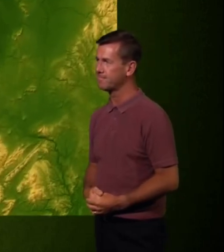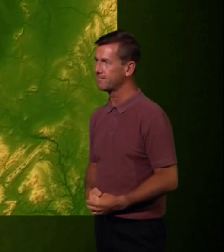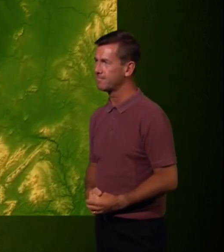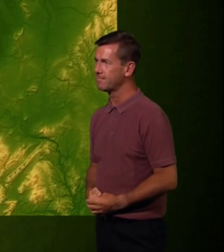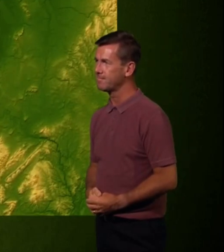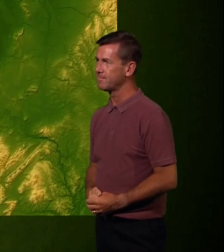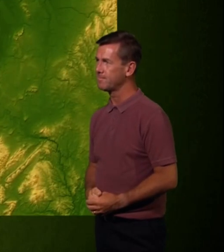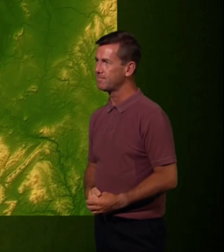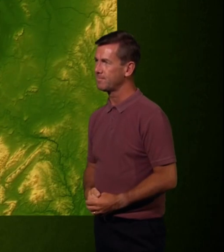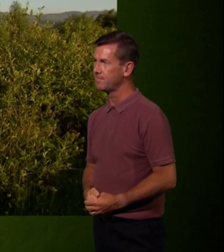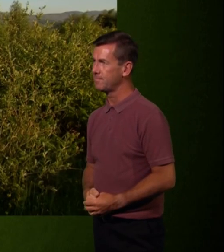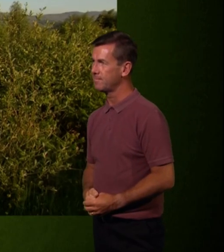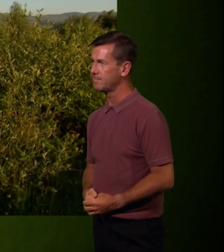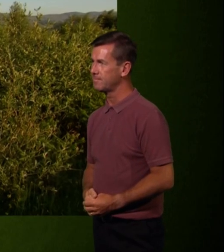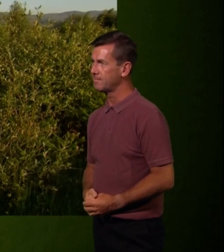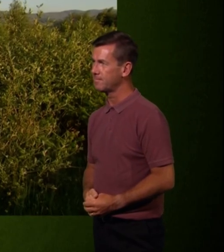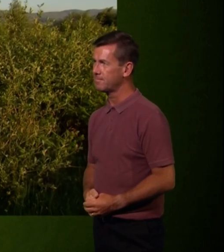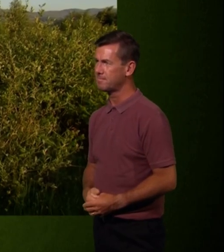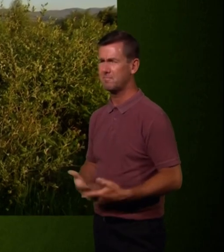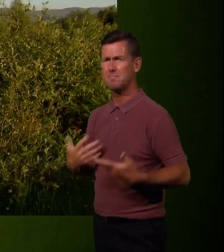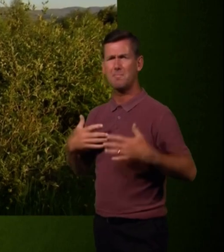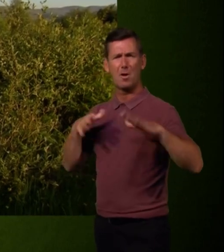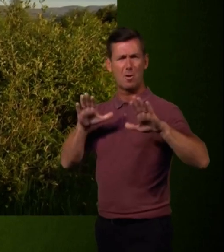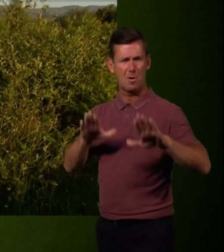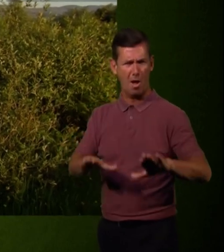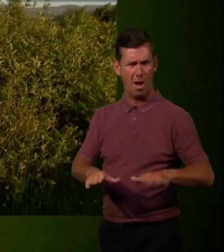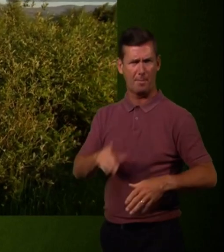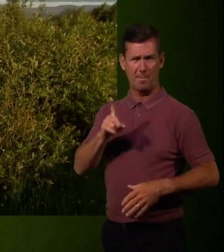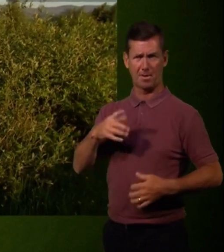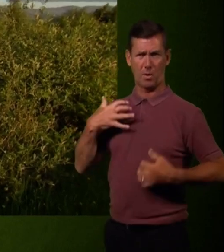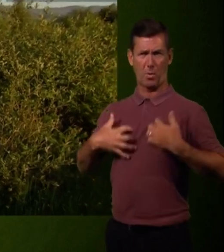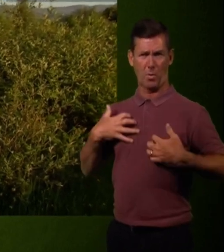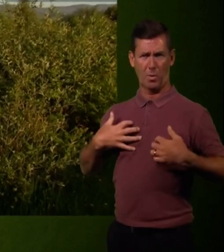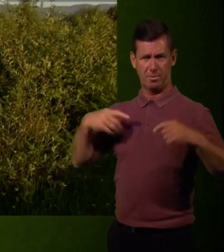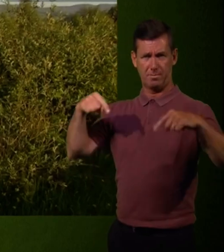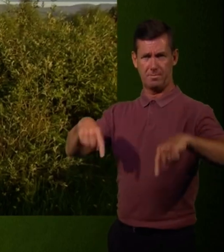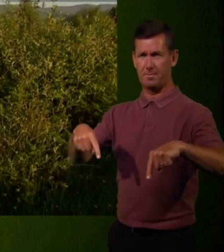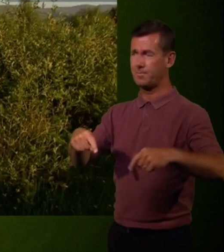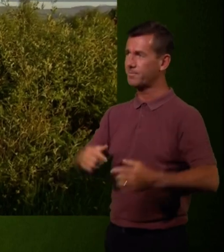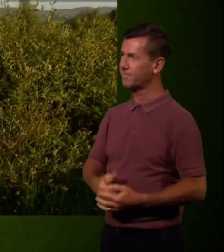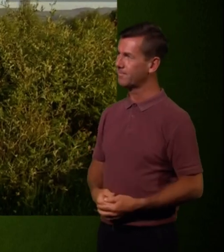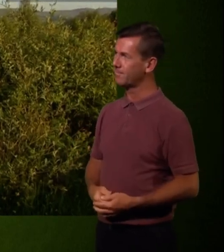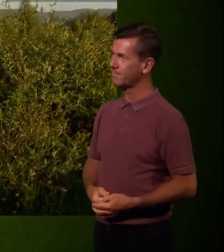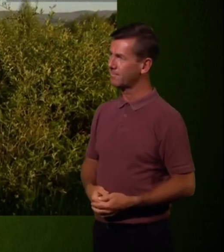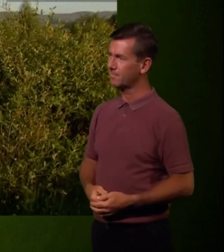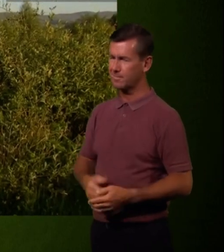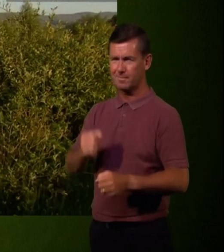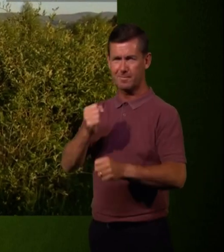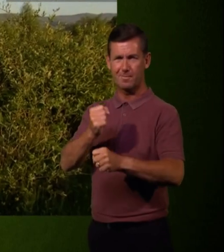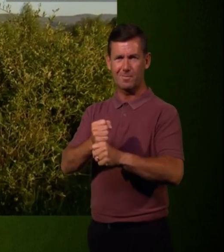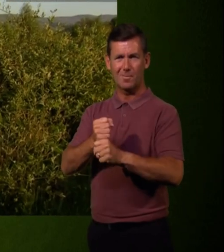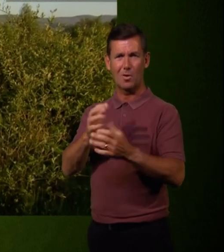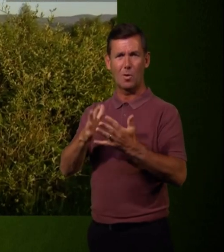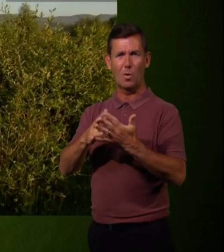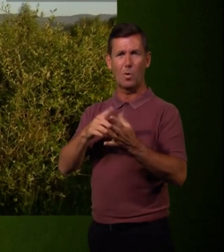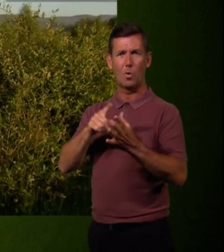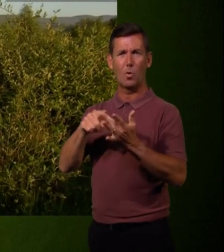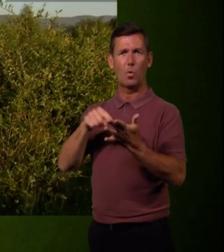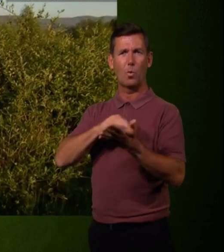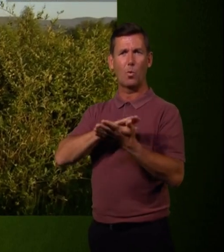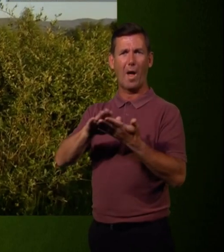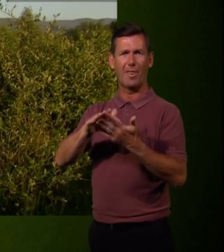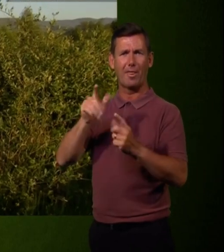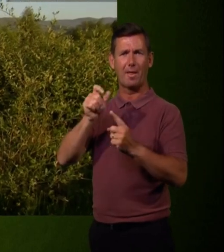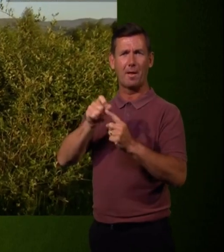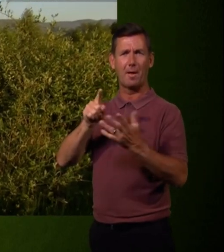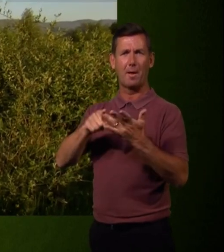It is calmer but we still have quite a lot of drama here as well. We are back for a second night at Gwyth Powder. It is a North Wales Wildlife